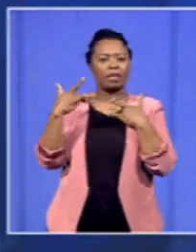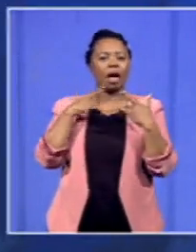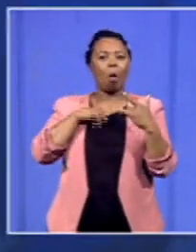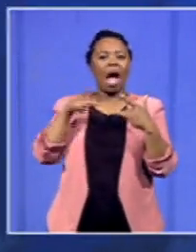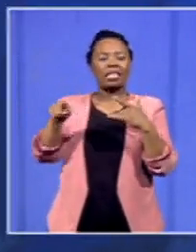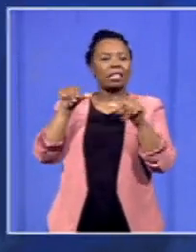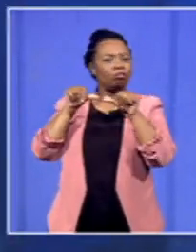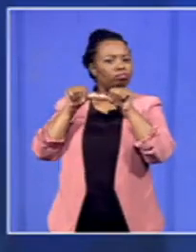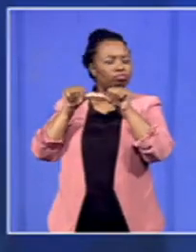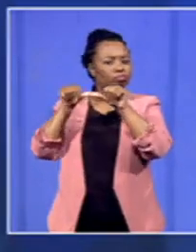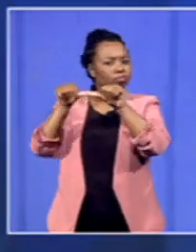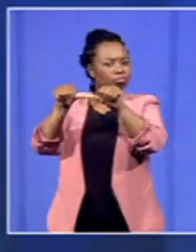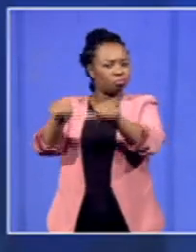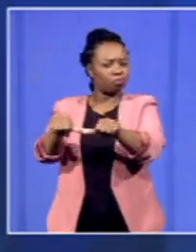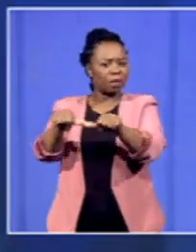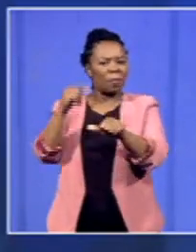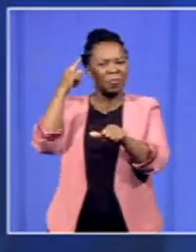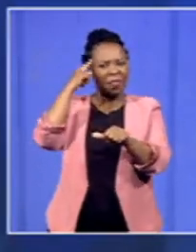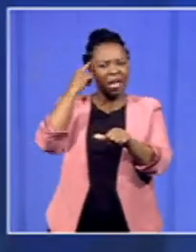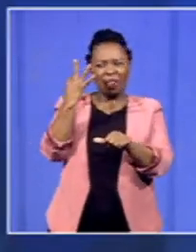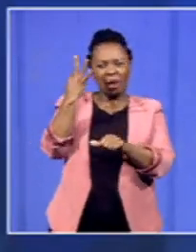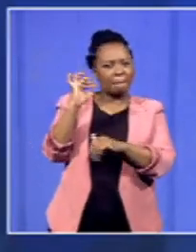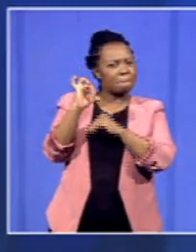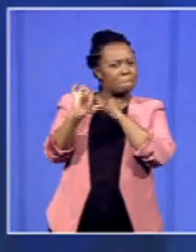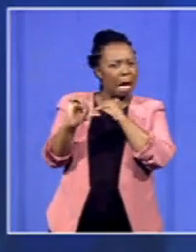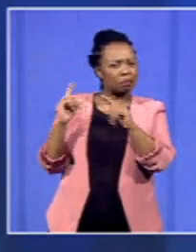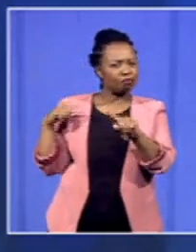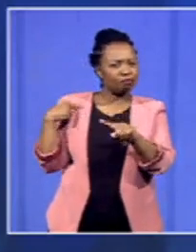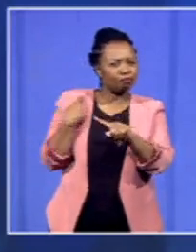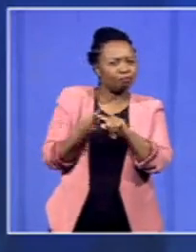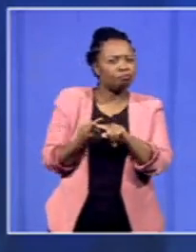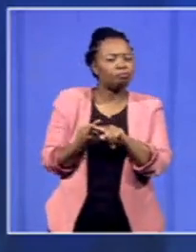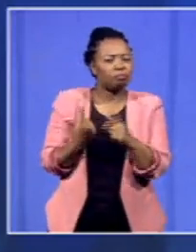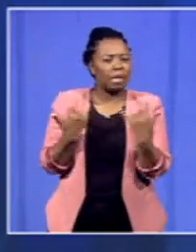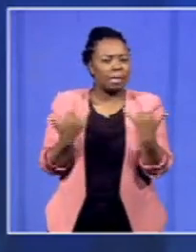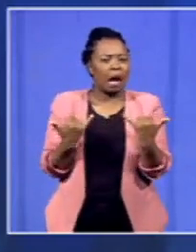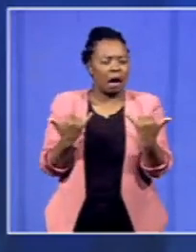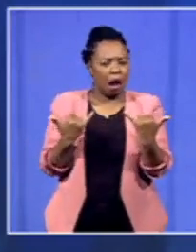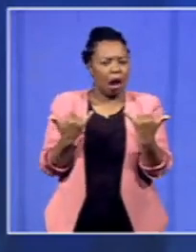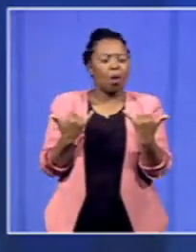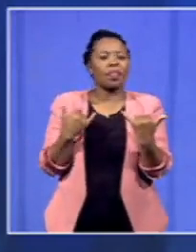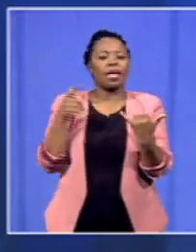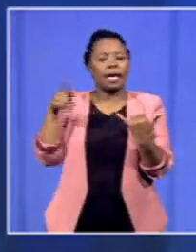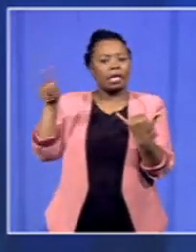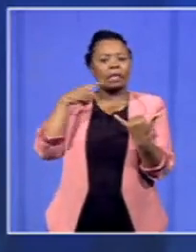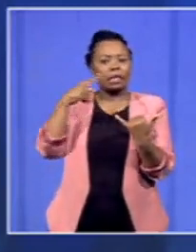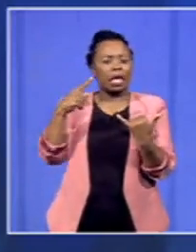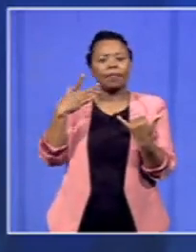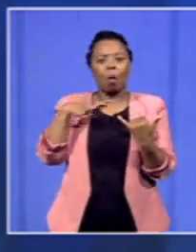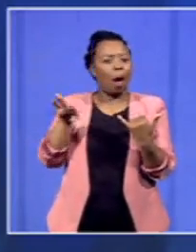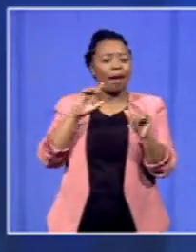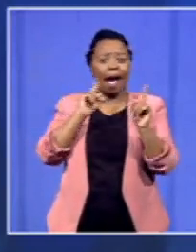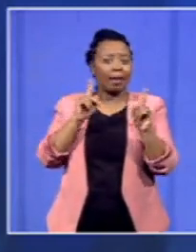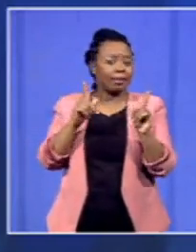on for what we understand is three months at this time and basically saying that they want answers